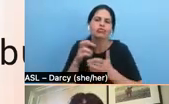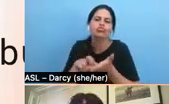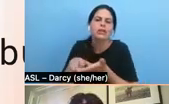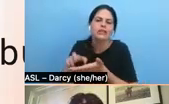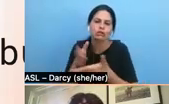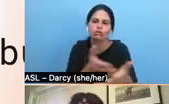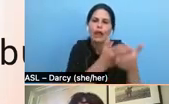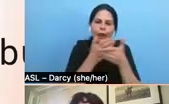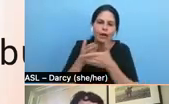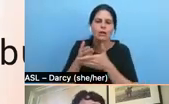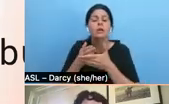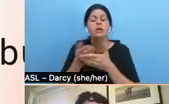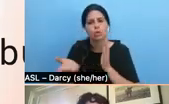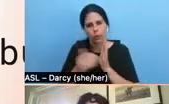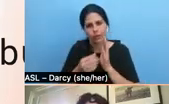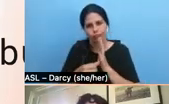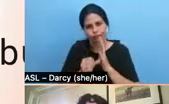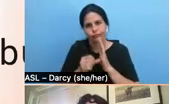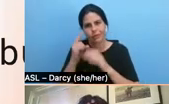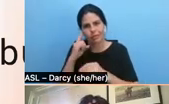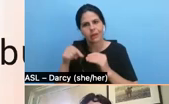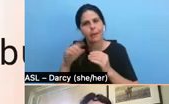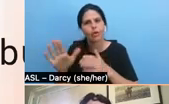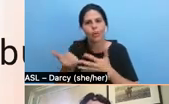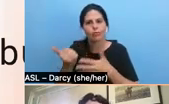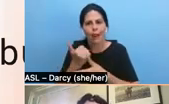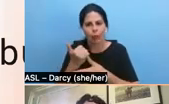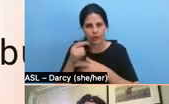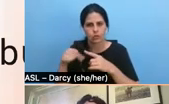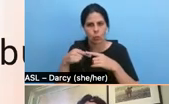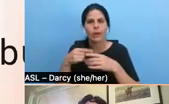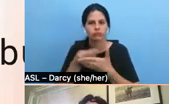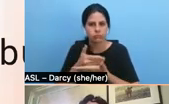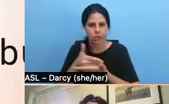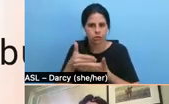priorities are when you're making your budget. Um,